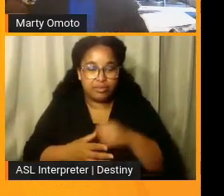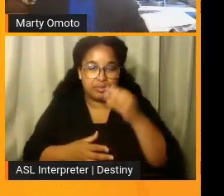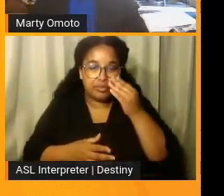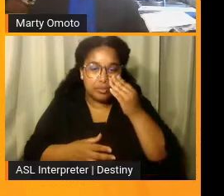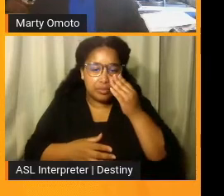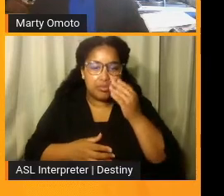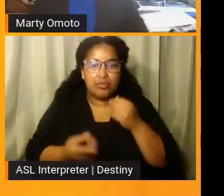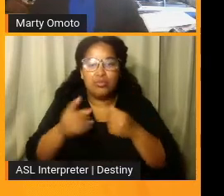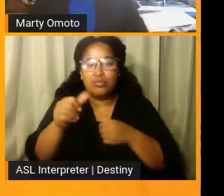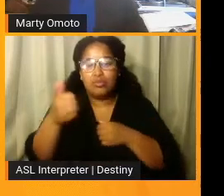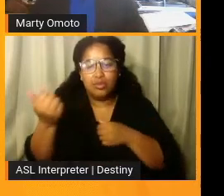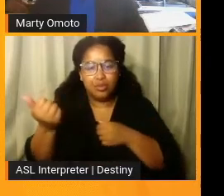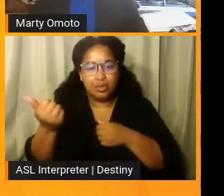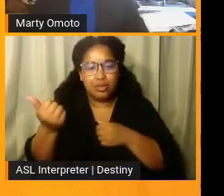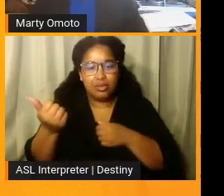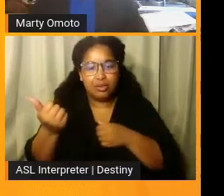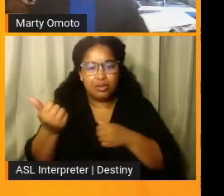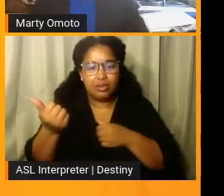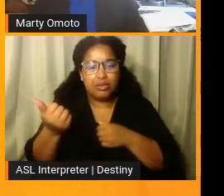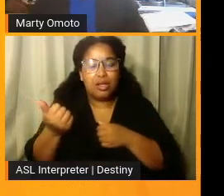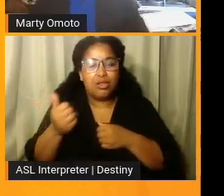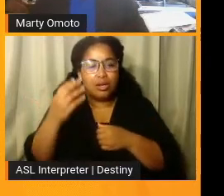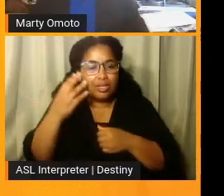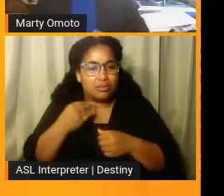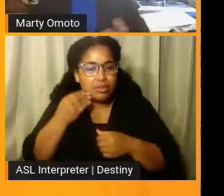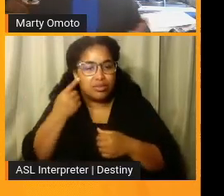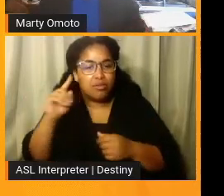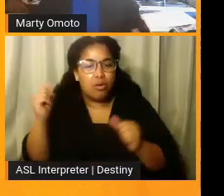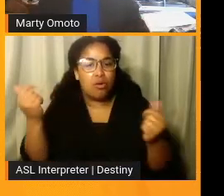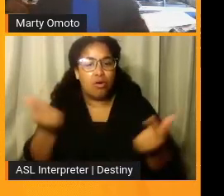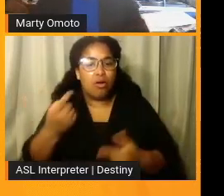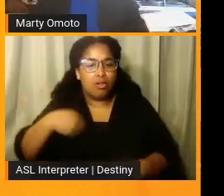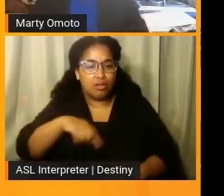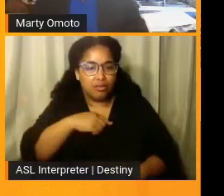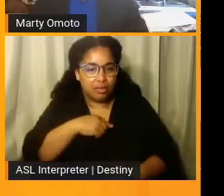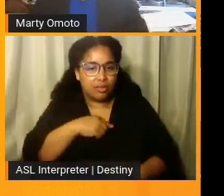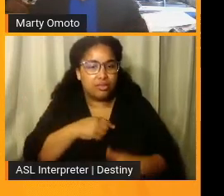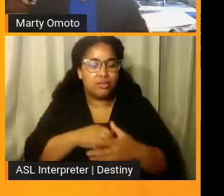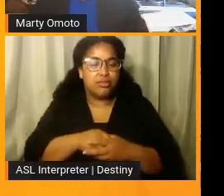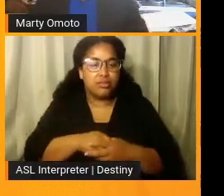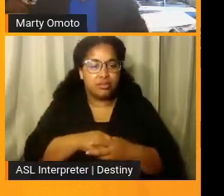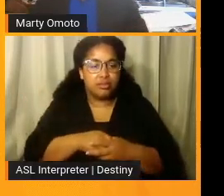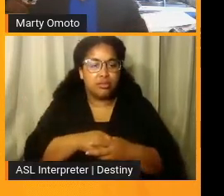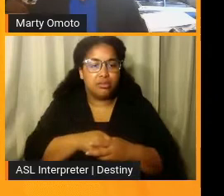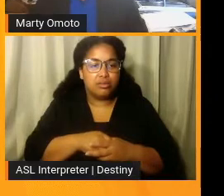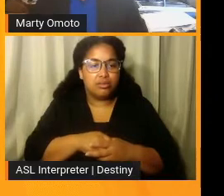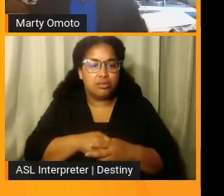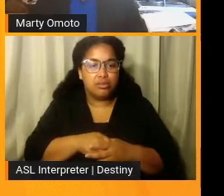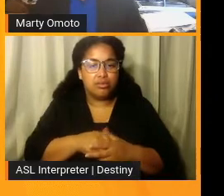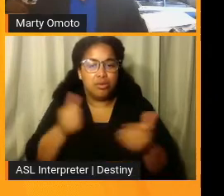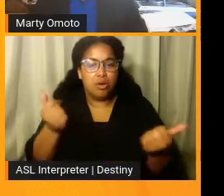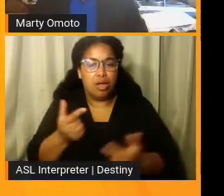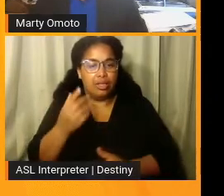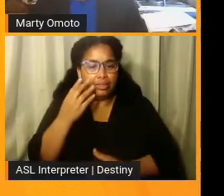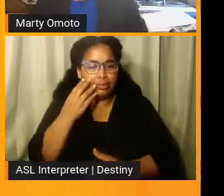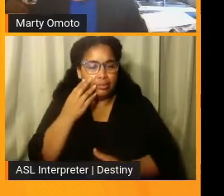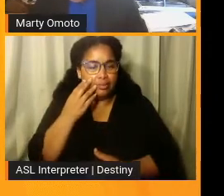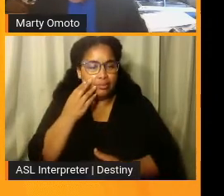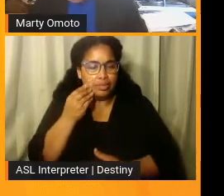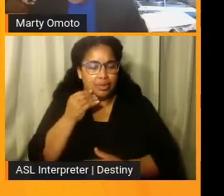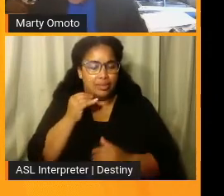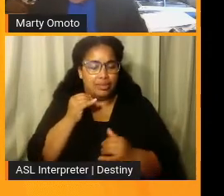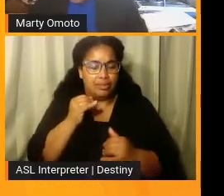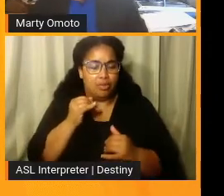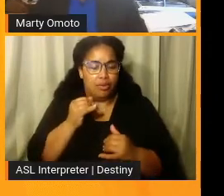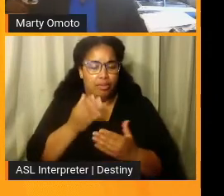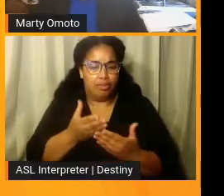experience for all of us. All of us, um, have gone through similar things in some